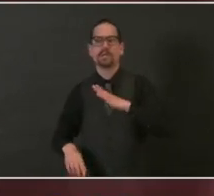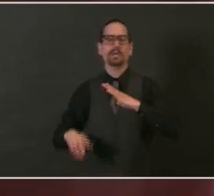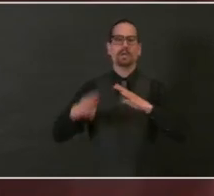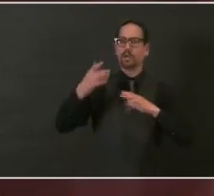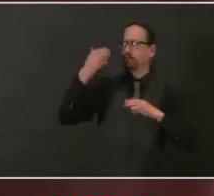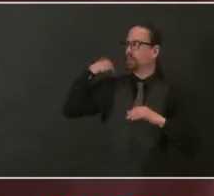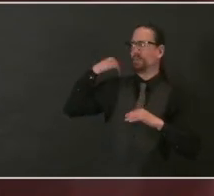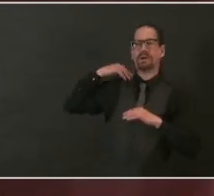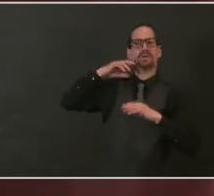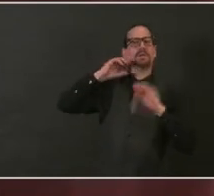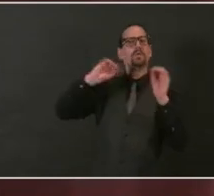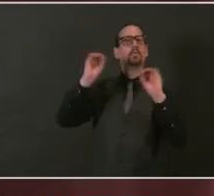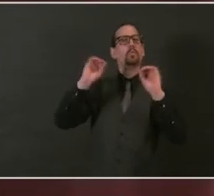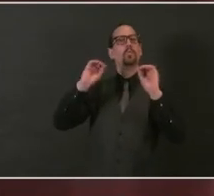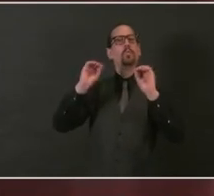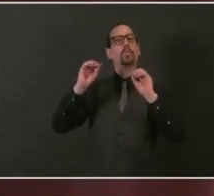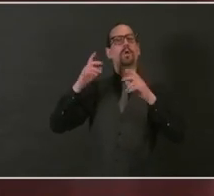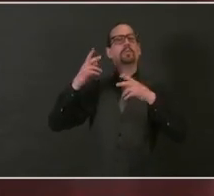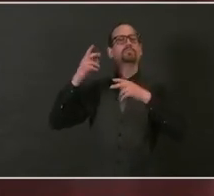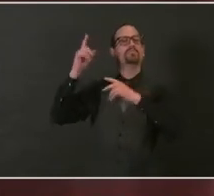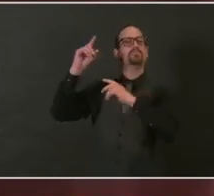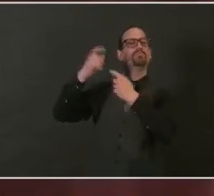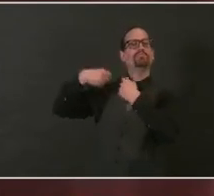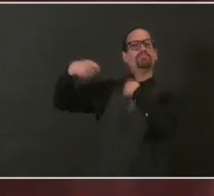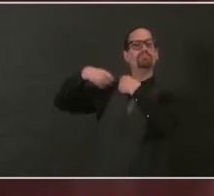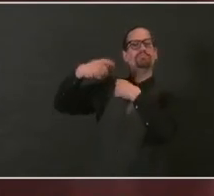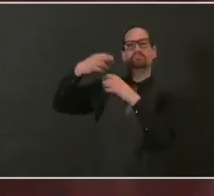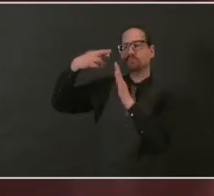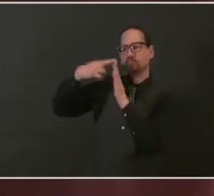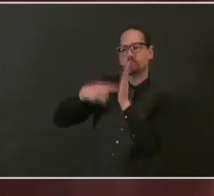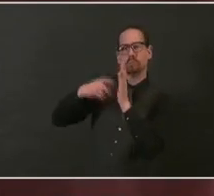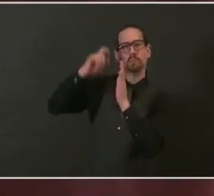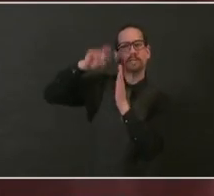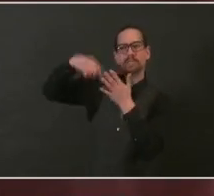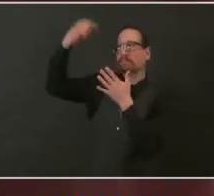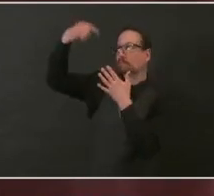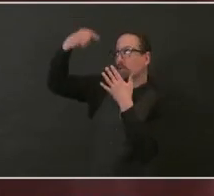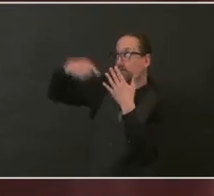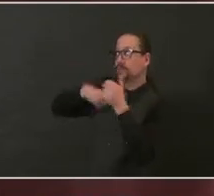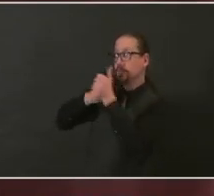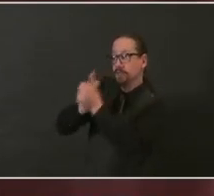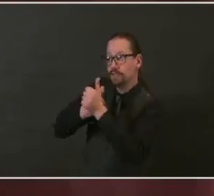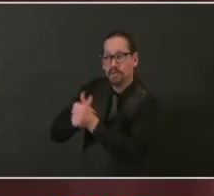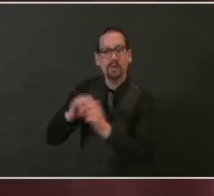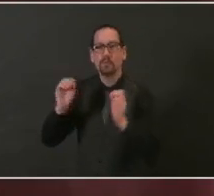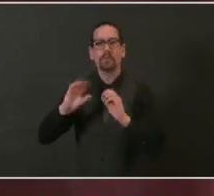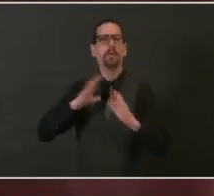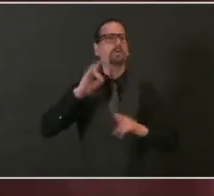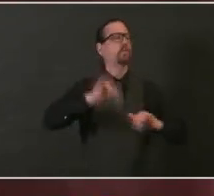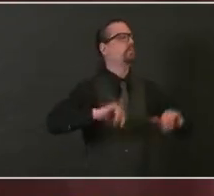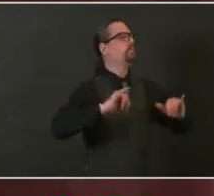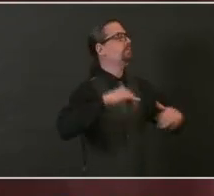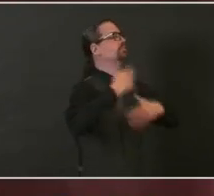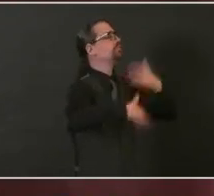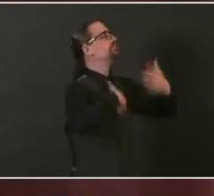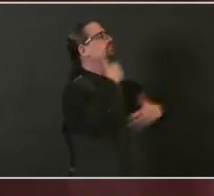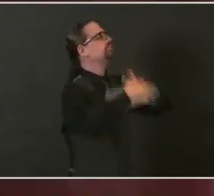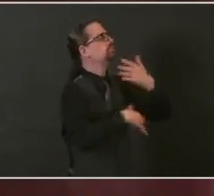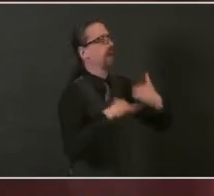has been a year of loss and a year of testing our strength for us all.